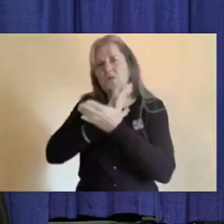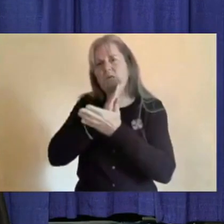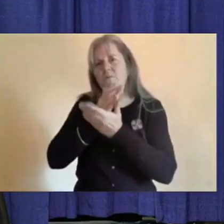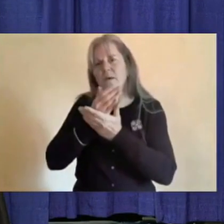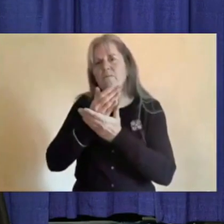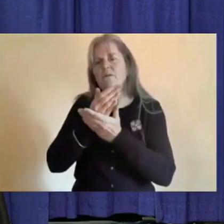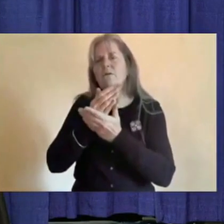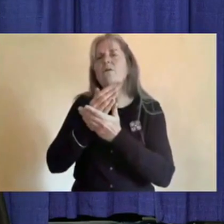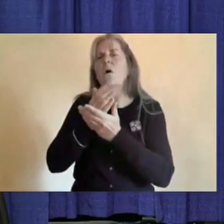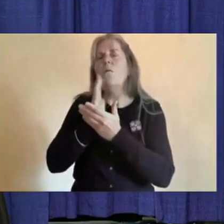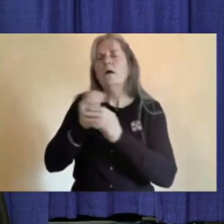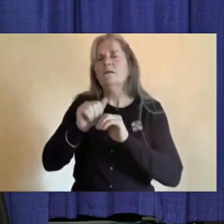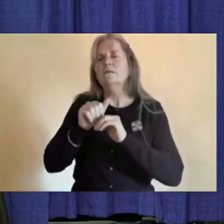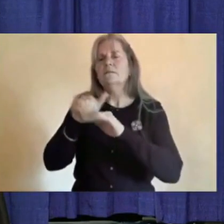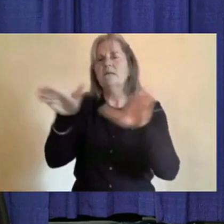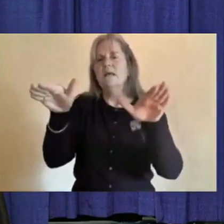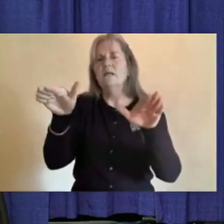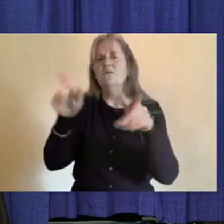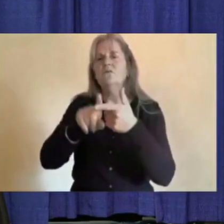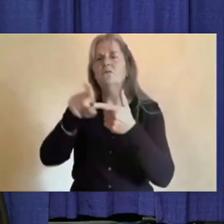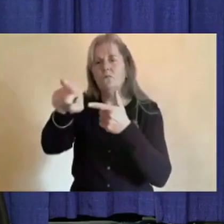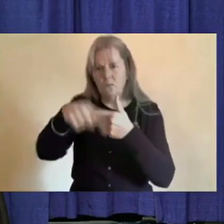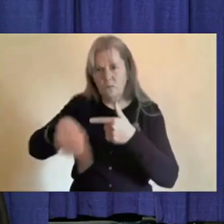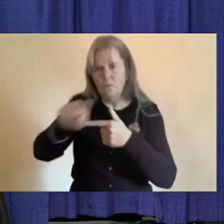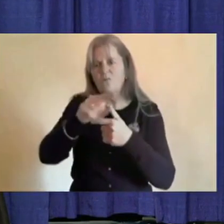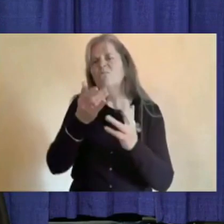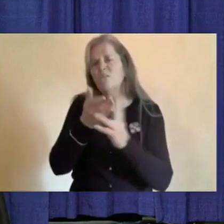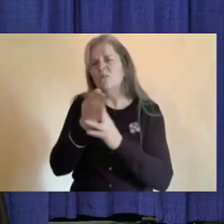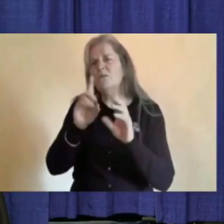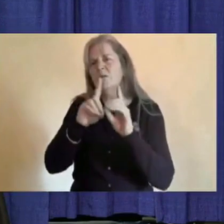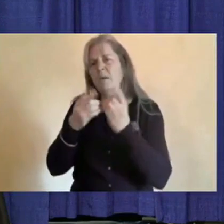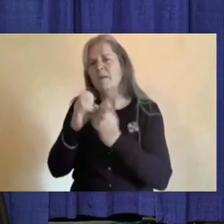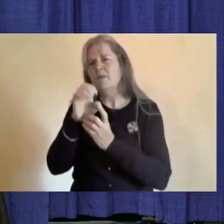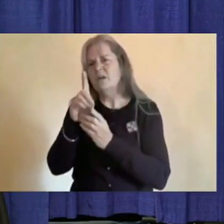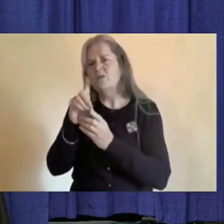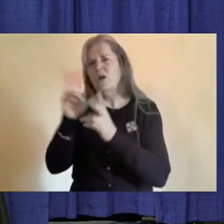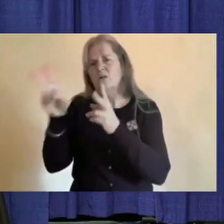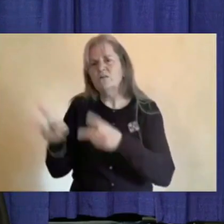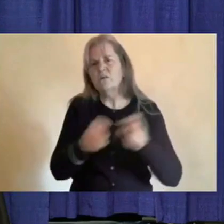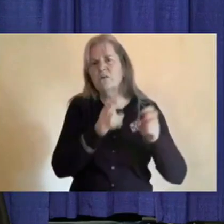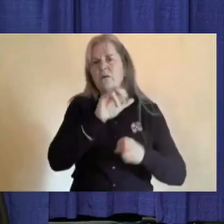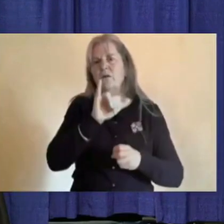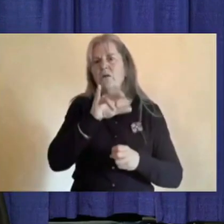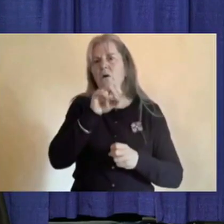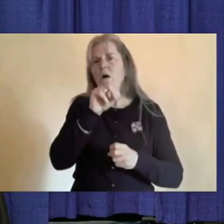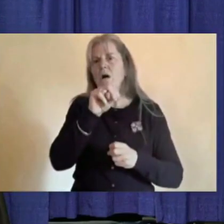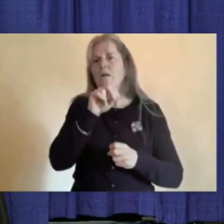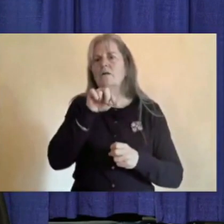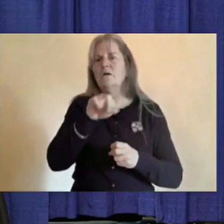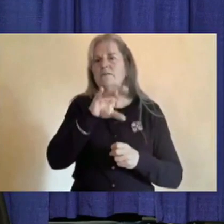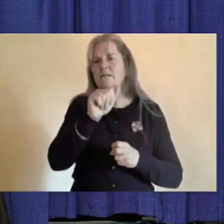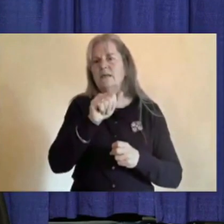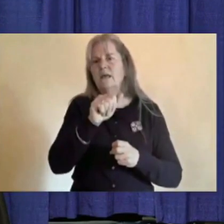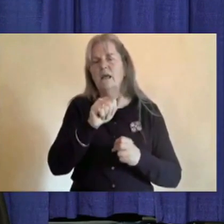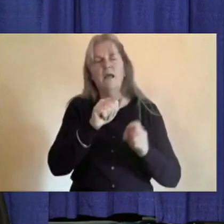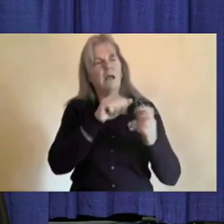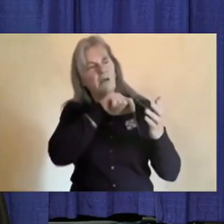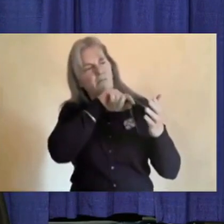as well as posting to the uconn.ca website to make it easier for parents to read and understand.